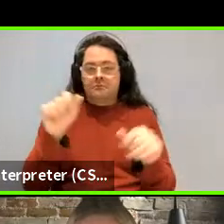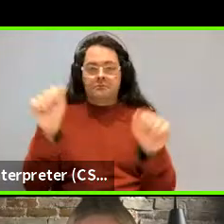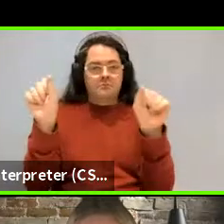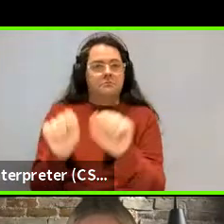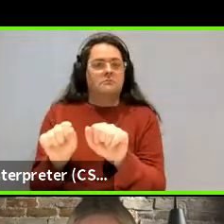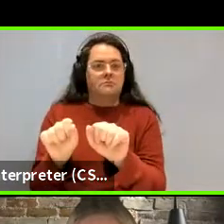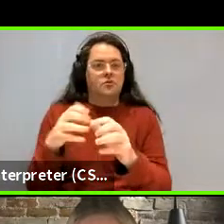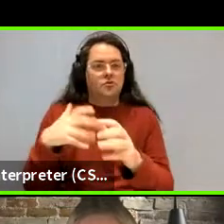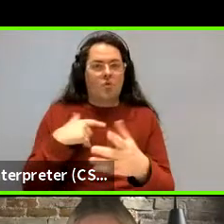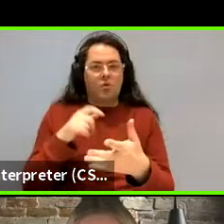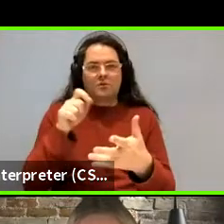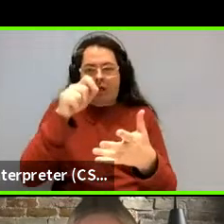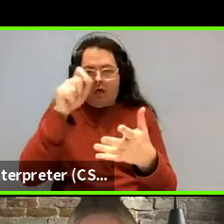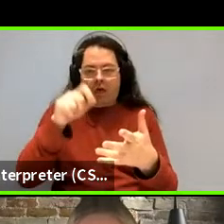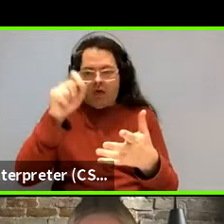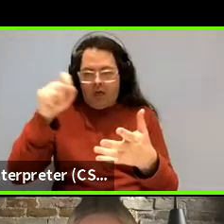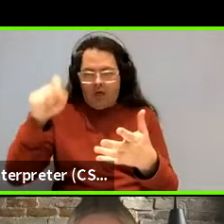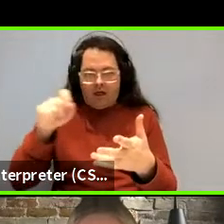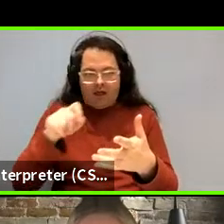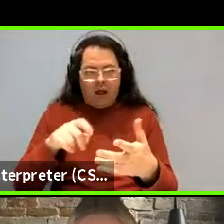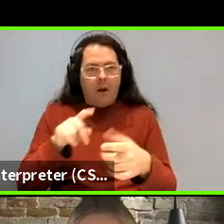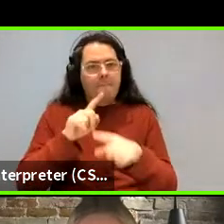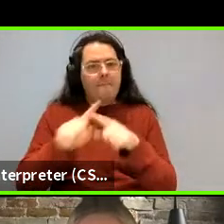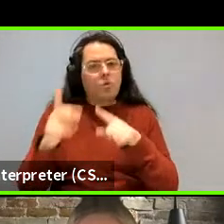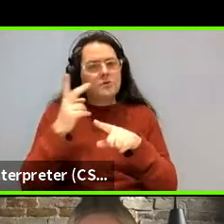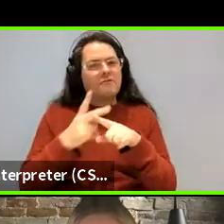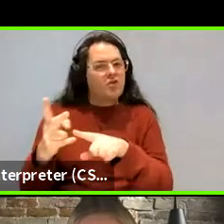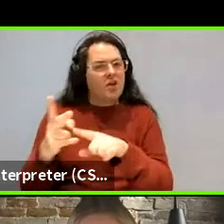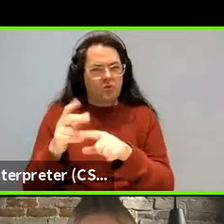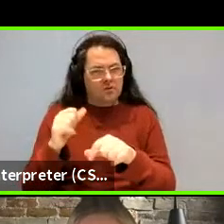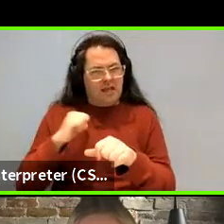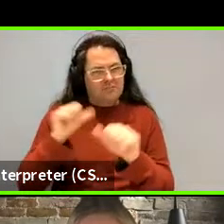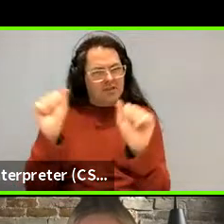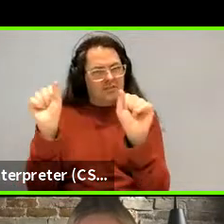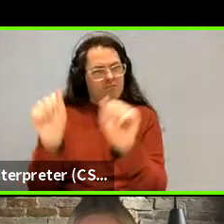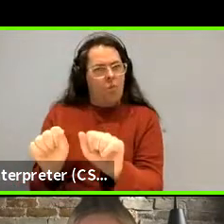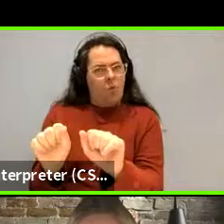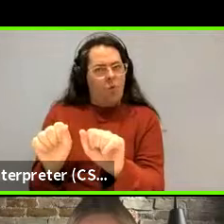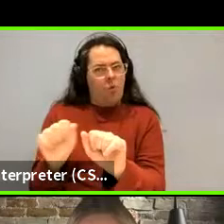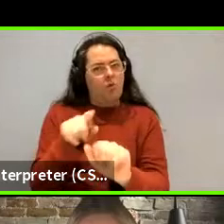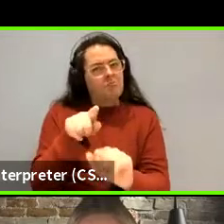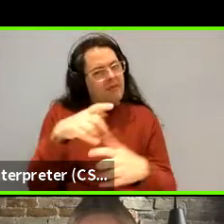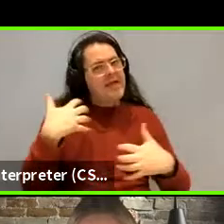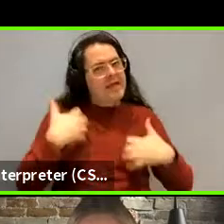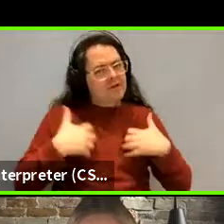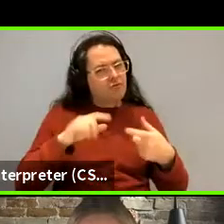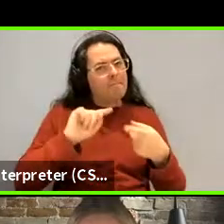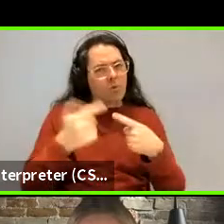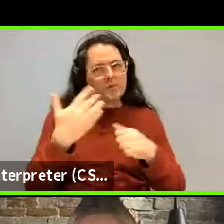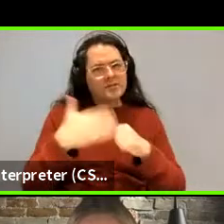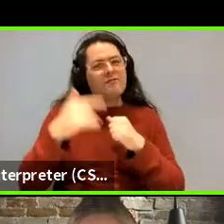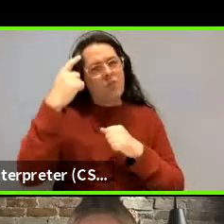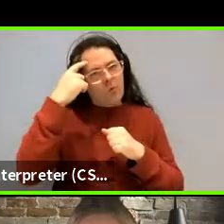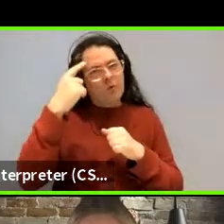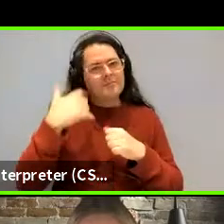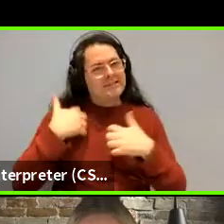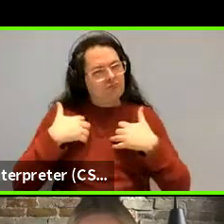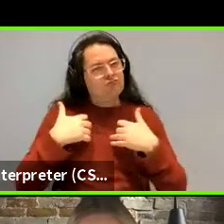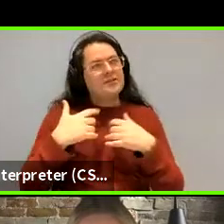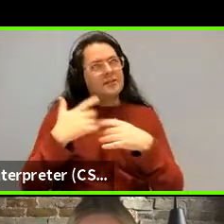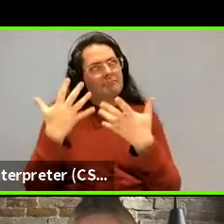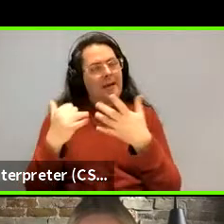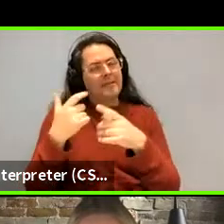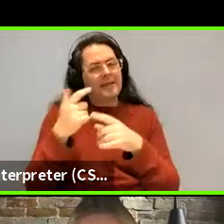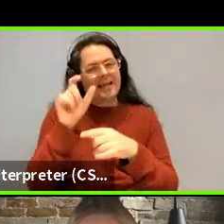better, right. Uh, for things that you do most, most often. yeah, I, actually, that's a very interesting point. I haven't seen that done, uh, that